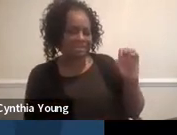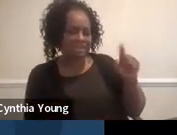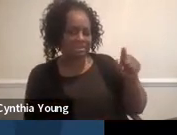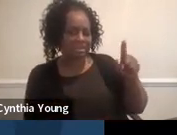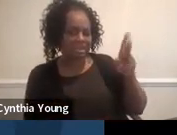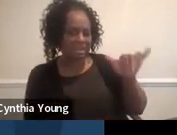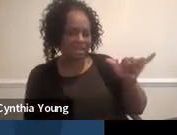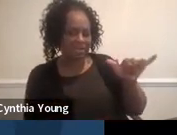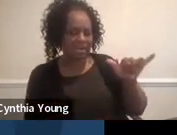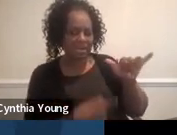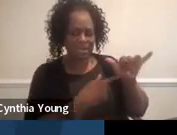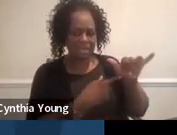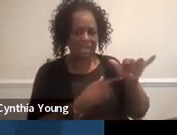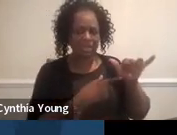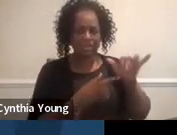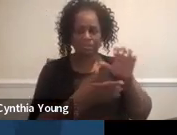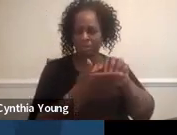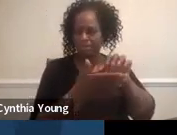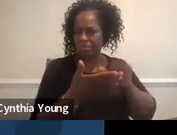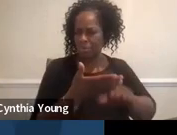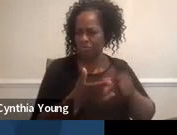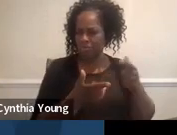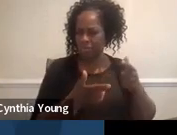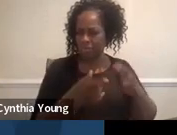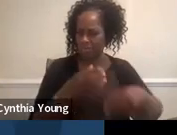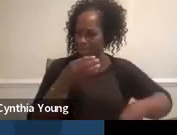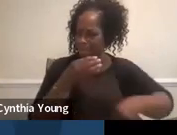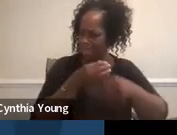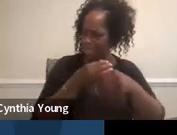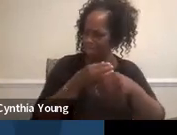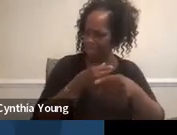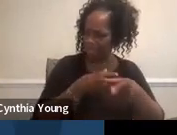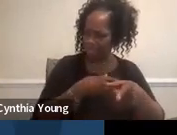Maybe Carly, is there a way to add that to the, um,